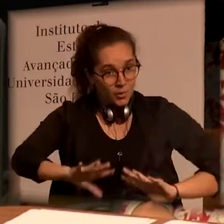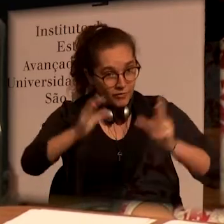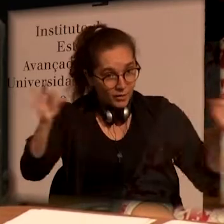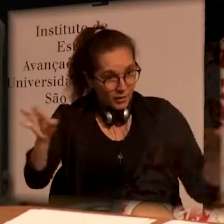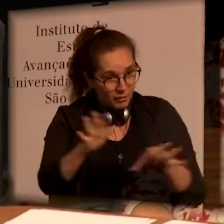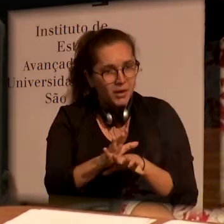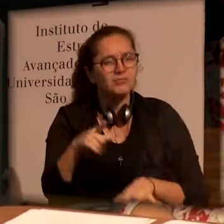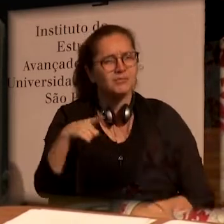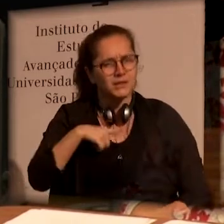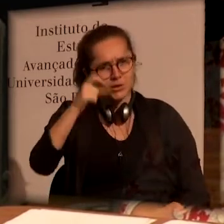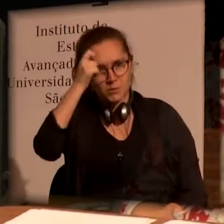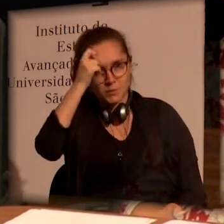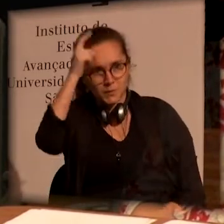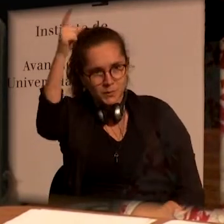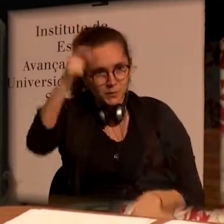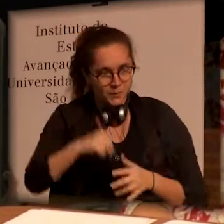event.